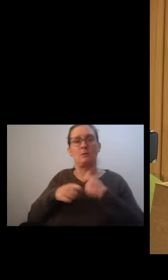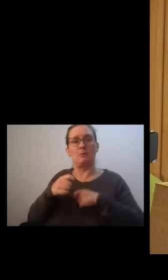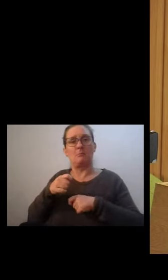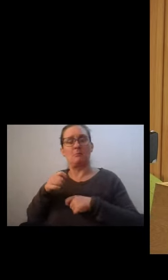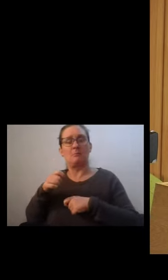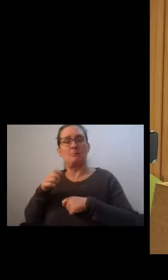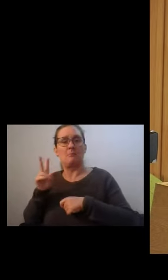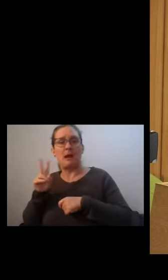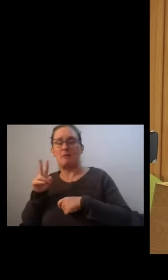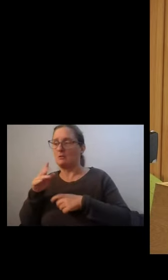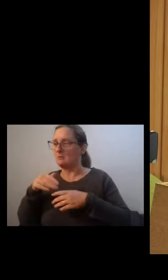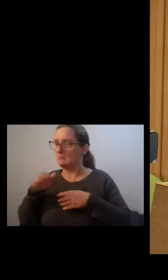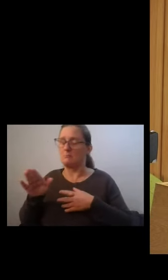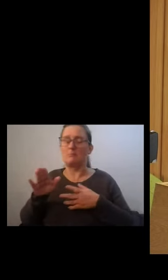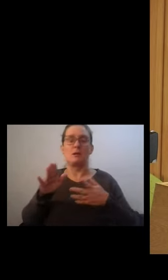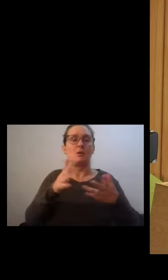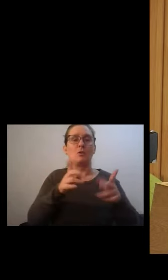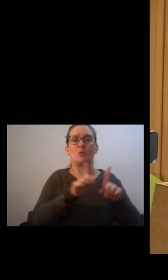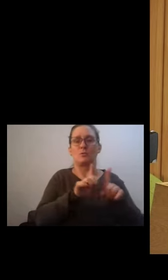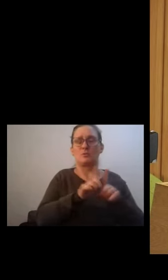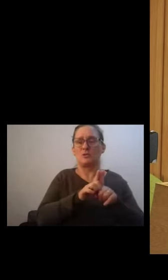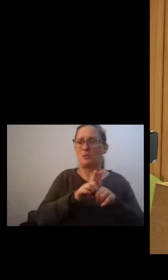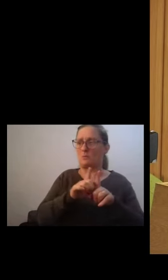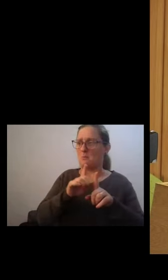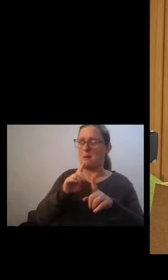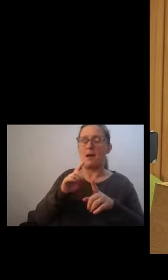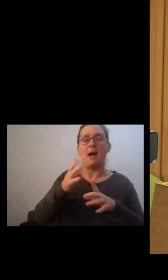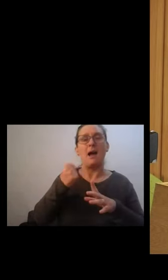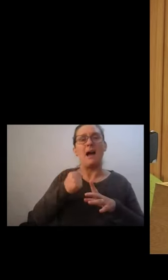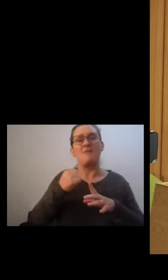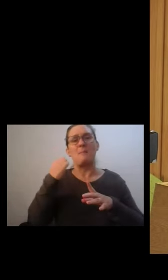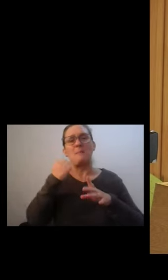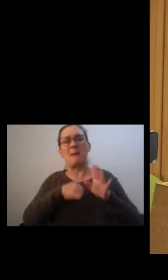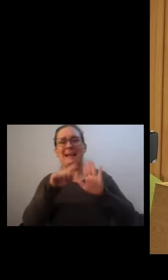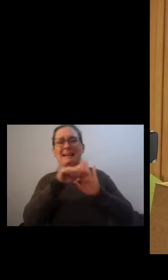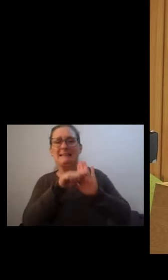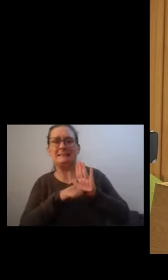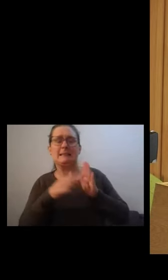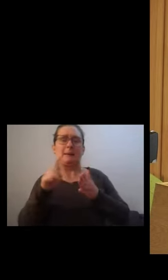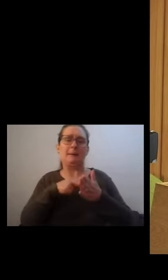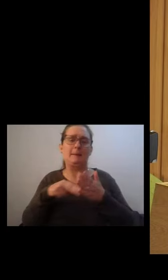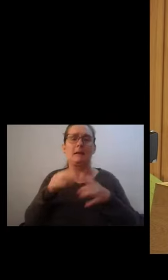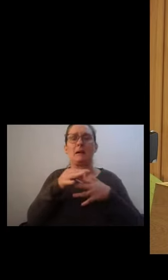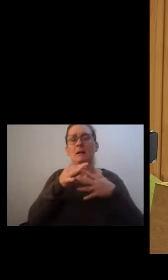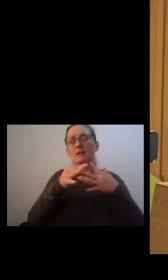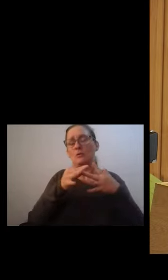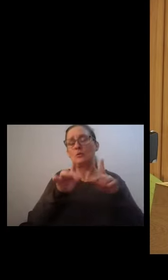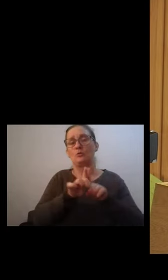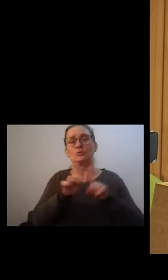blacklisting, and we provided a legal right to trade union representation.